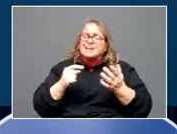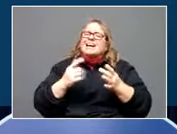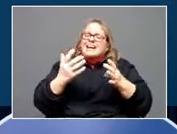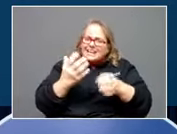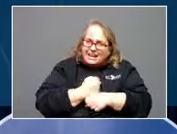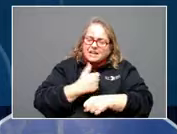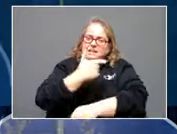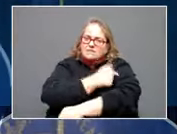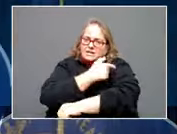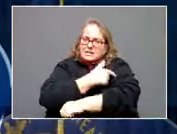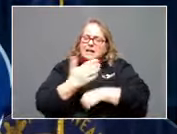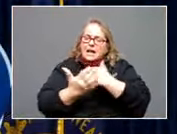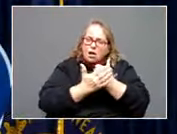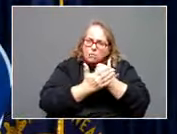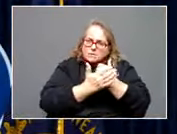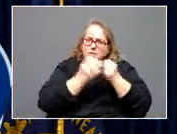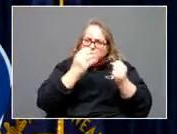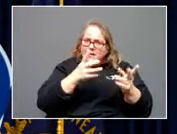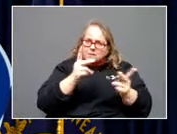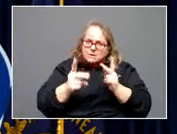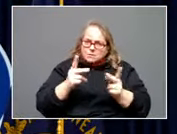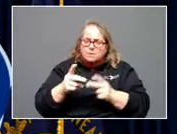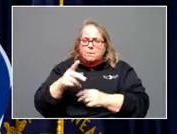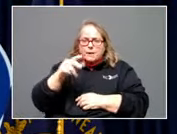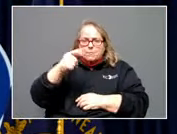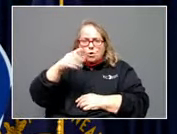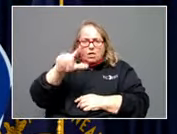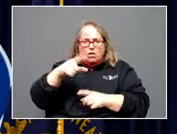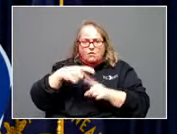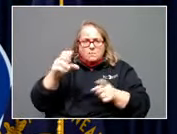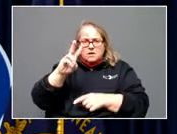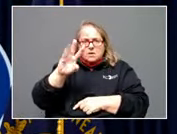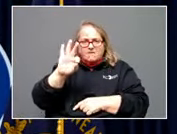That helps those individuals. April Rickert from WFPL.